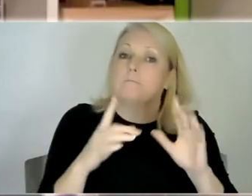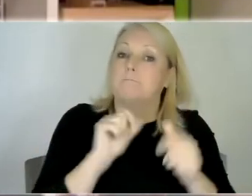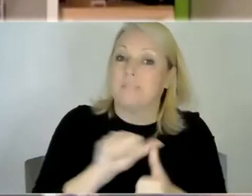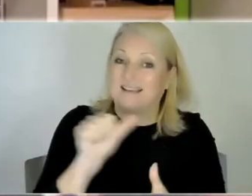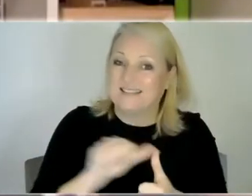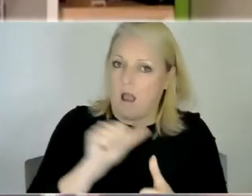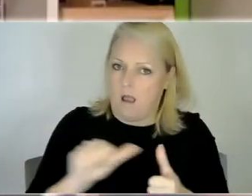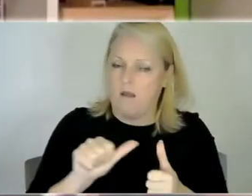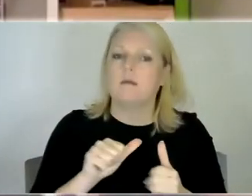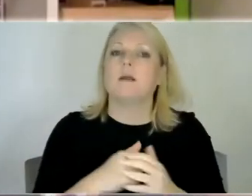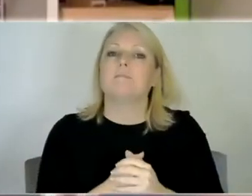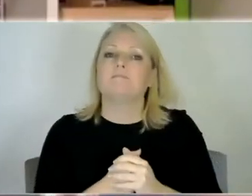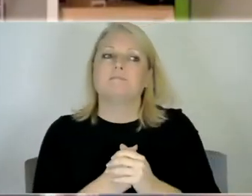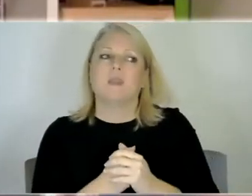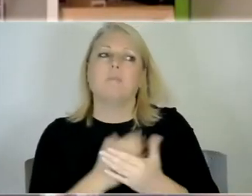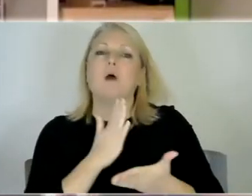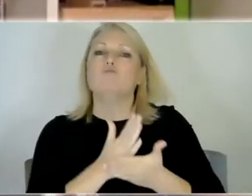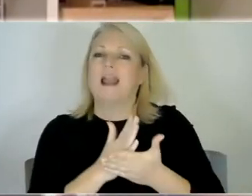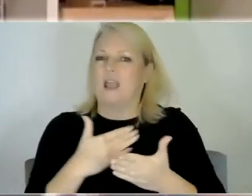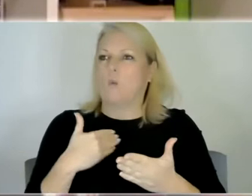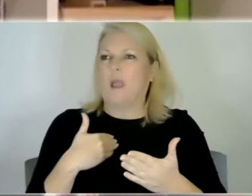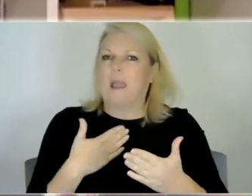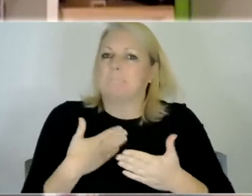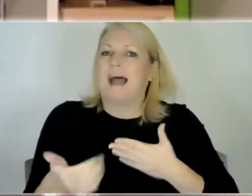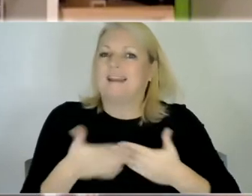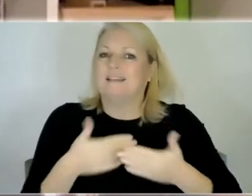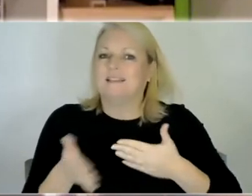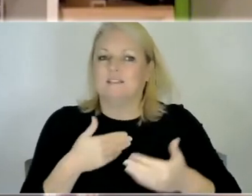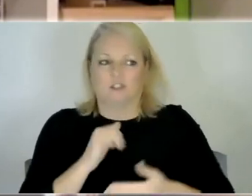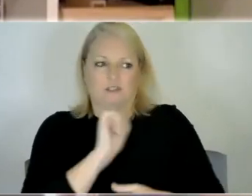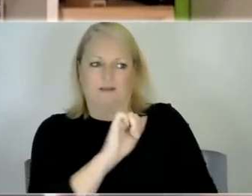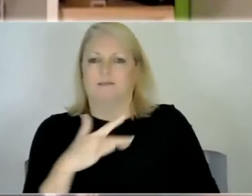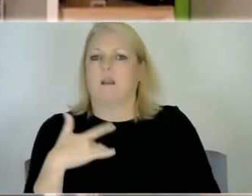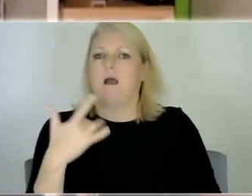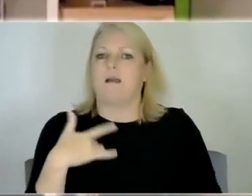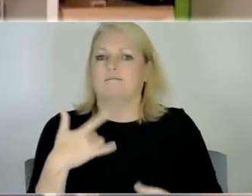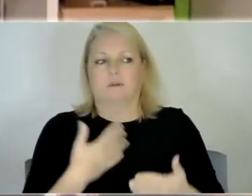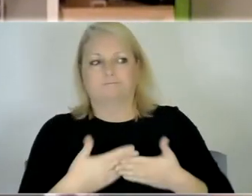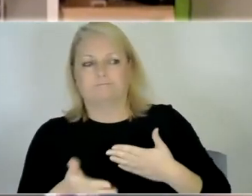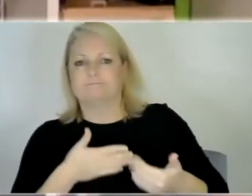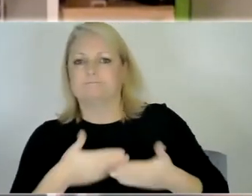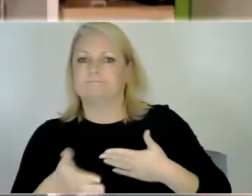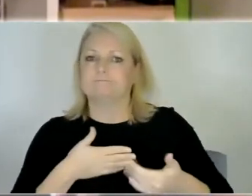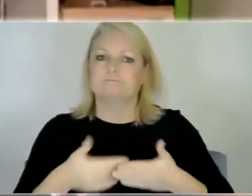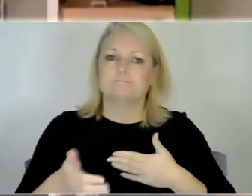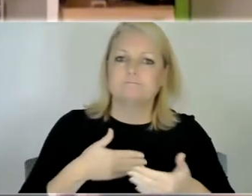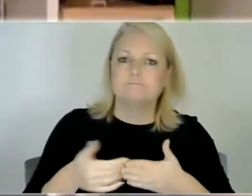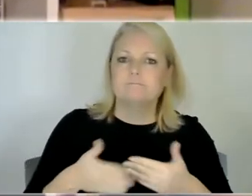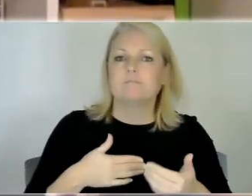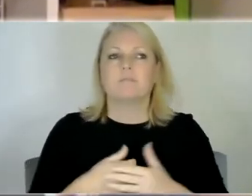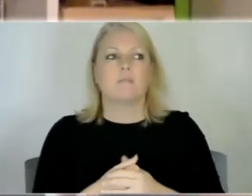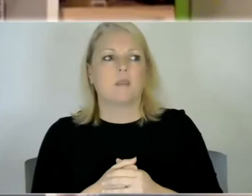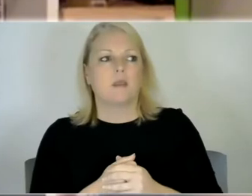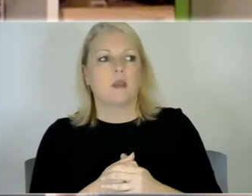but life is very managed for jude it's very about you know trying to keep him in the right